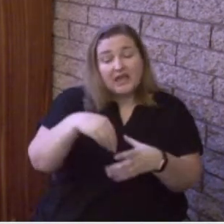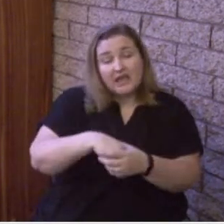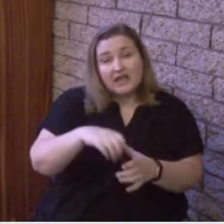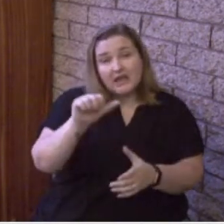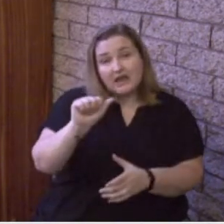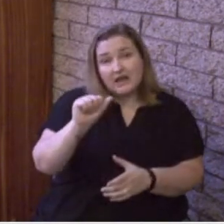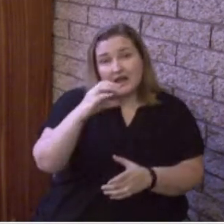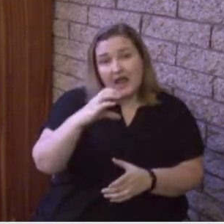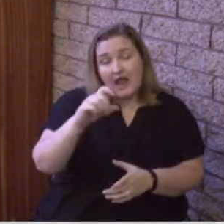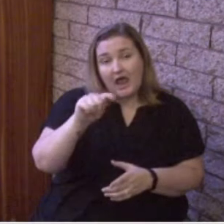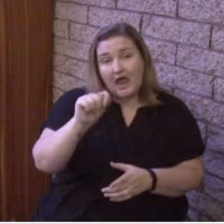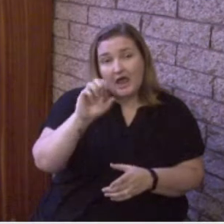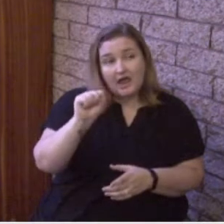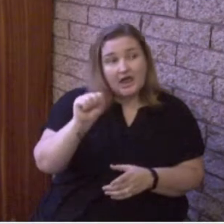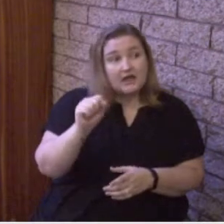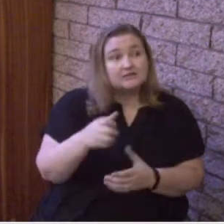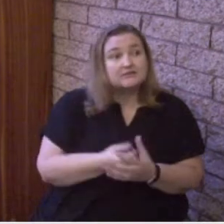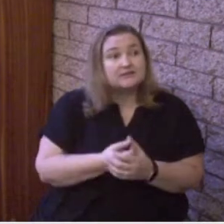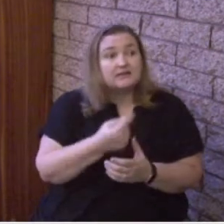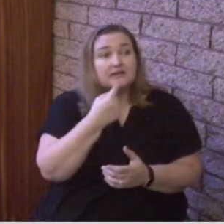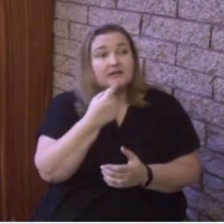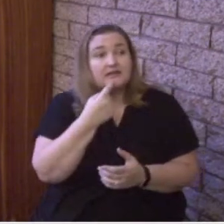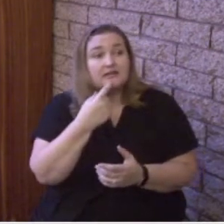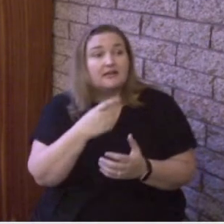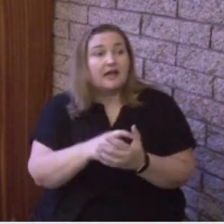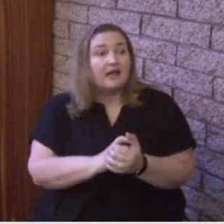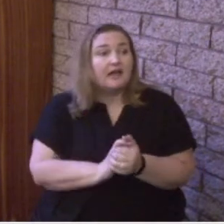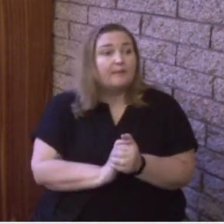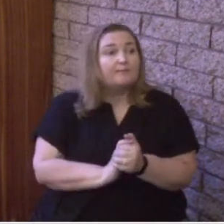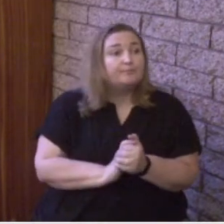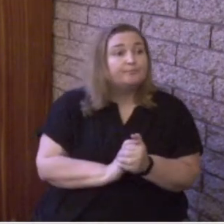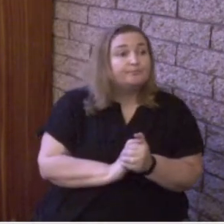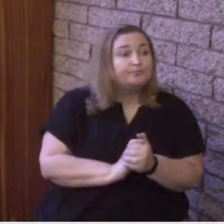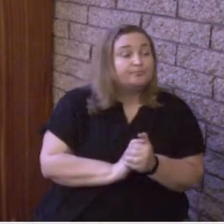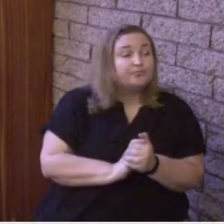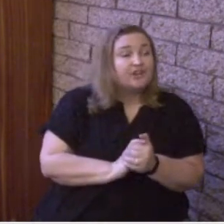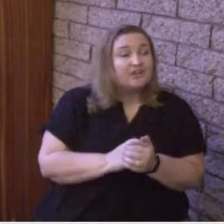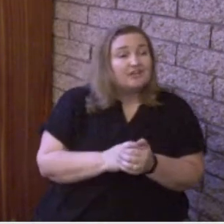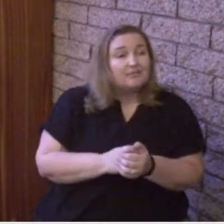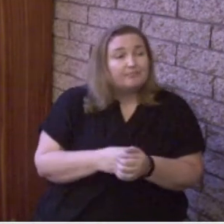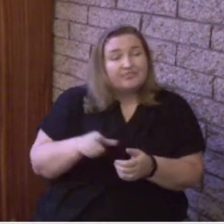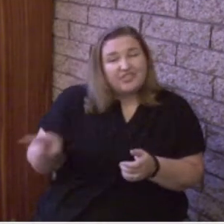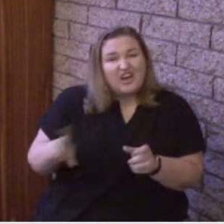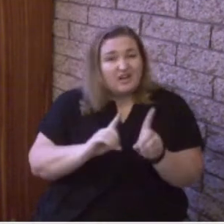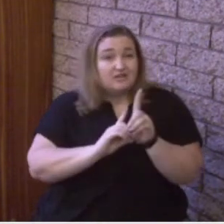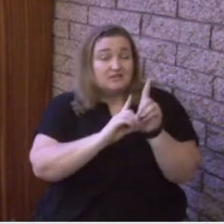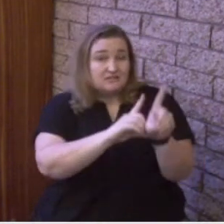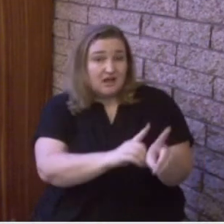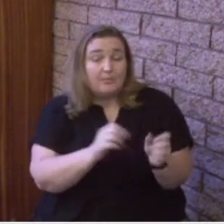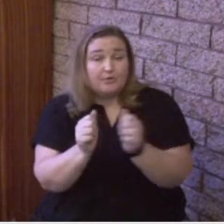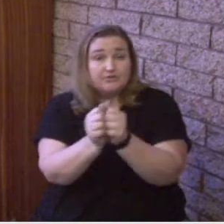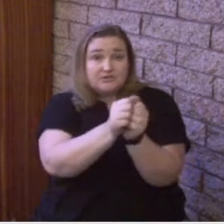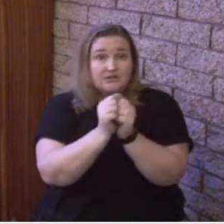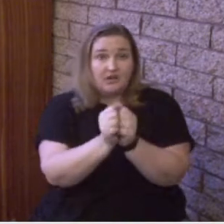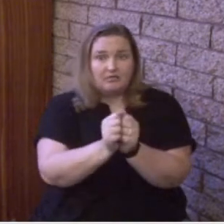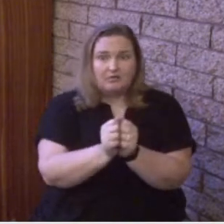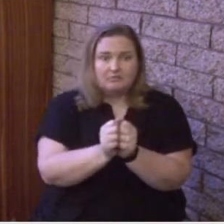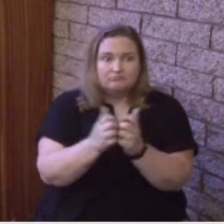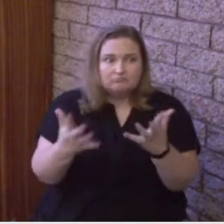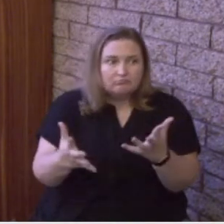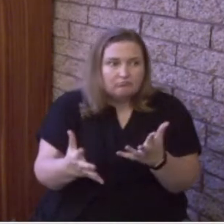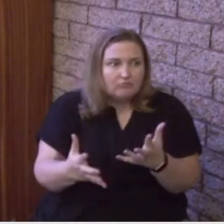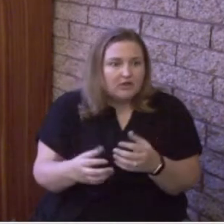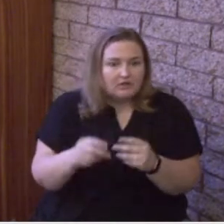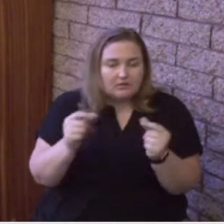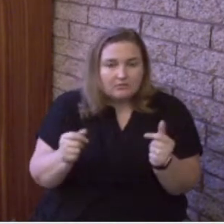all together in one place. And suddenly there came from heaven a sound like a mighty rushing wind. And